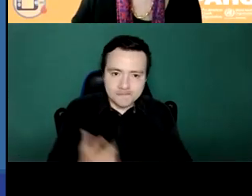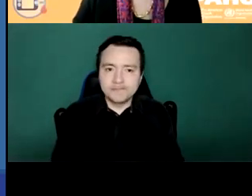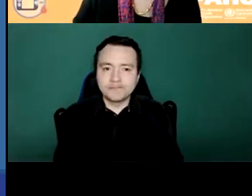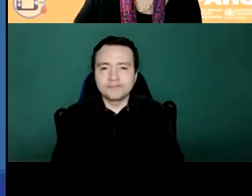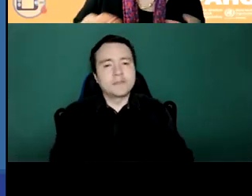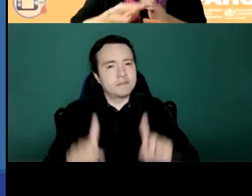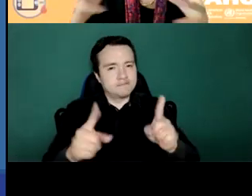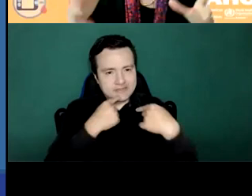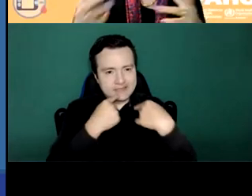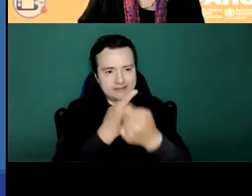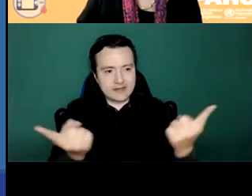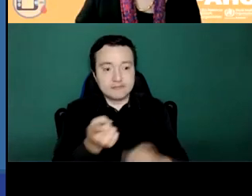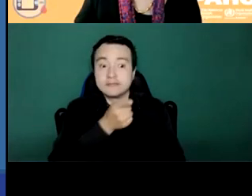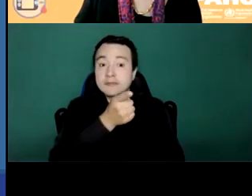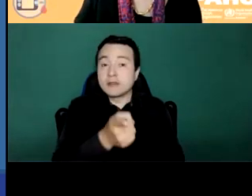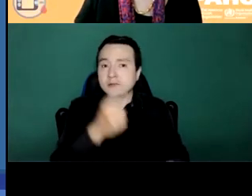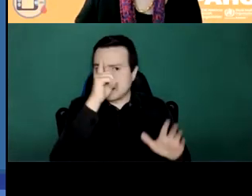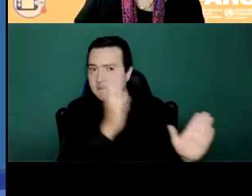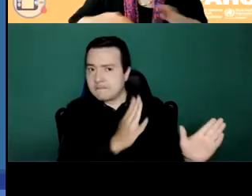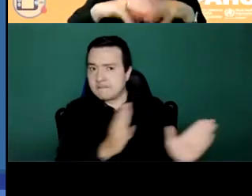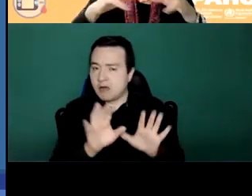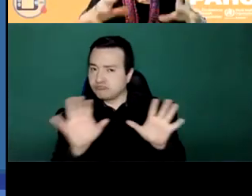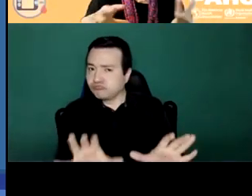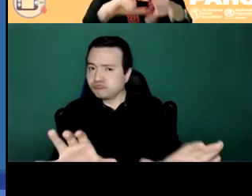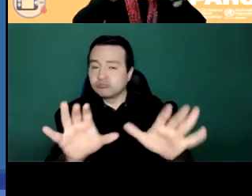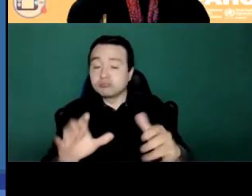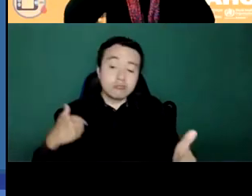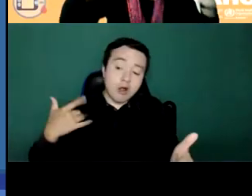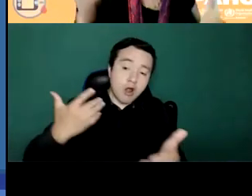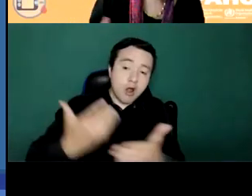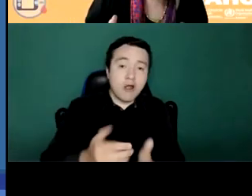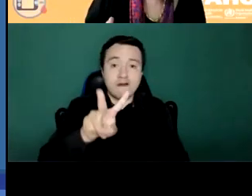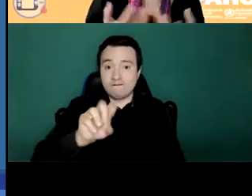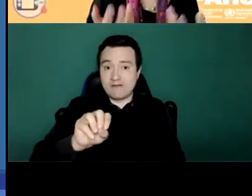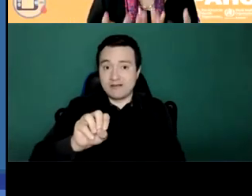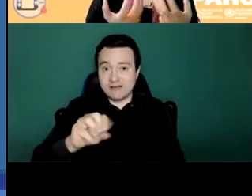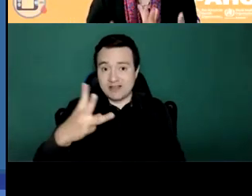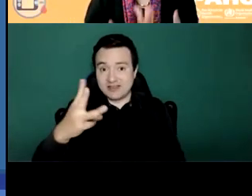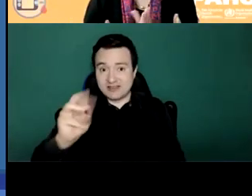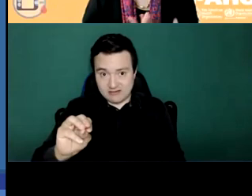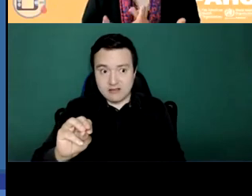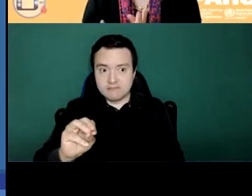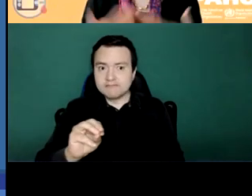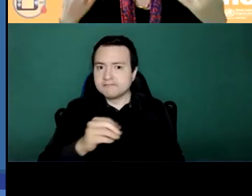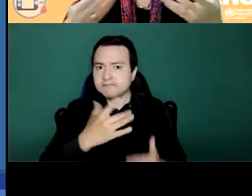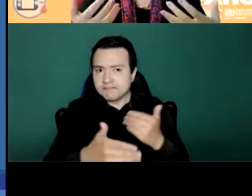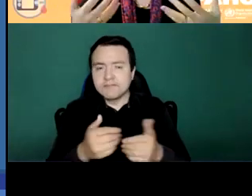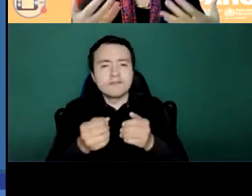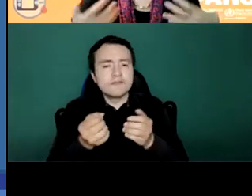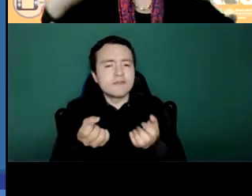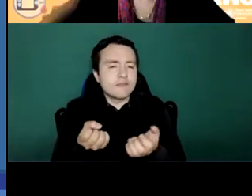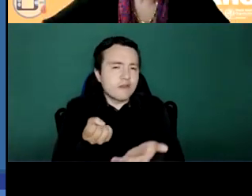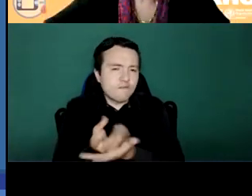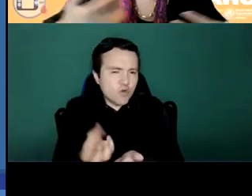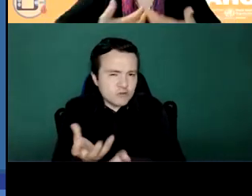for more resources not only regionally, but globally and nationally, of course. So, to